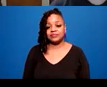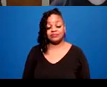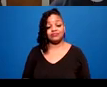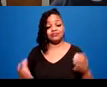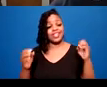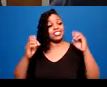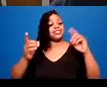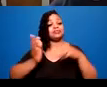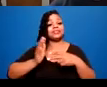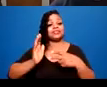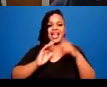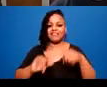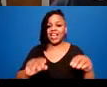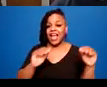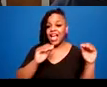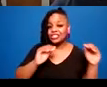and capacity building.